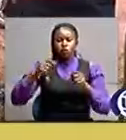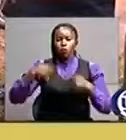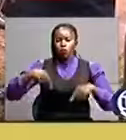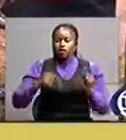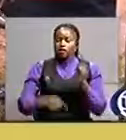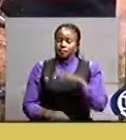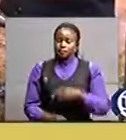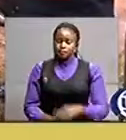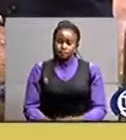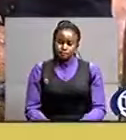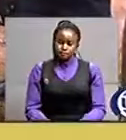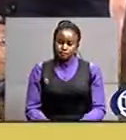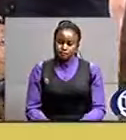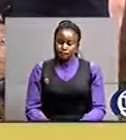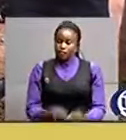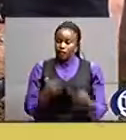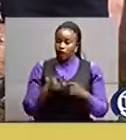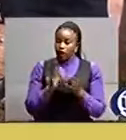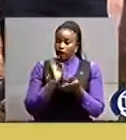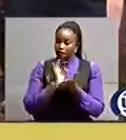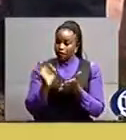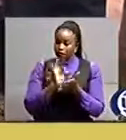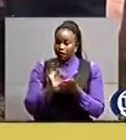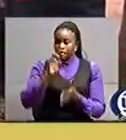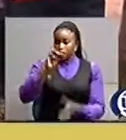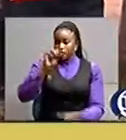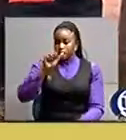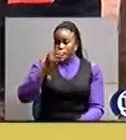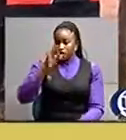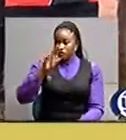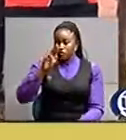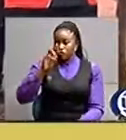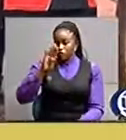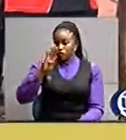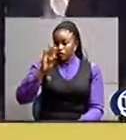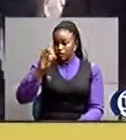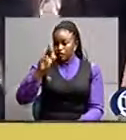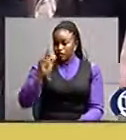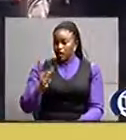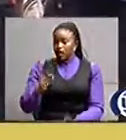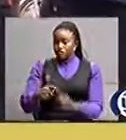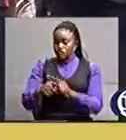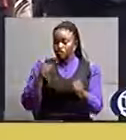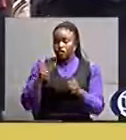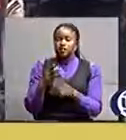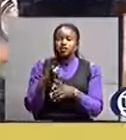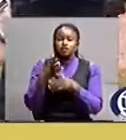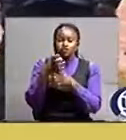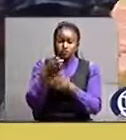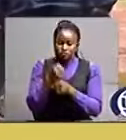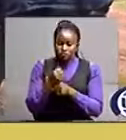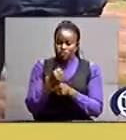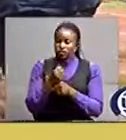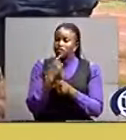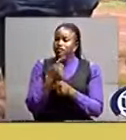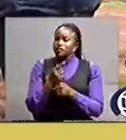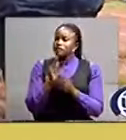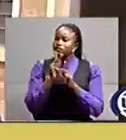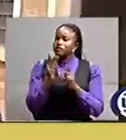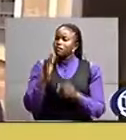kaziba ramadan the secretary mafubura butchers association criticized the thieves for damaging the image of the butcher